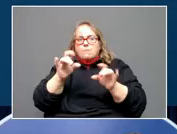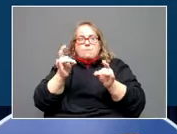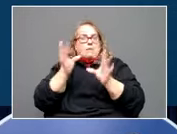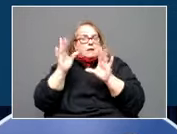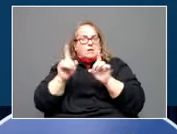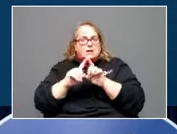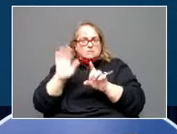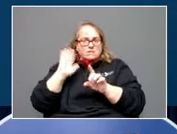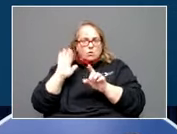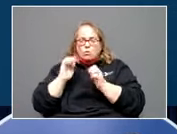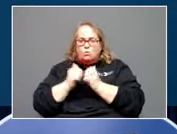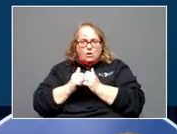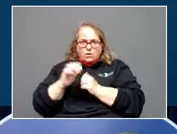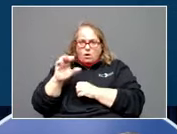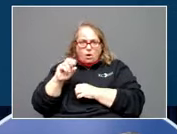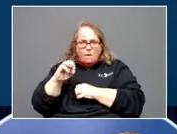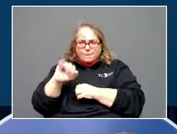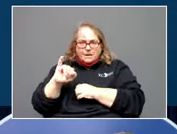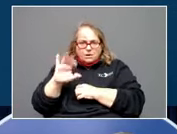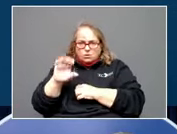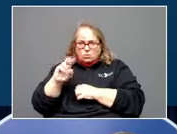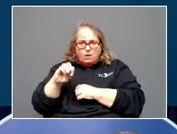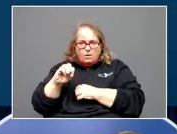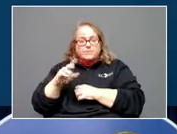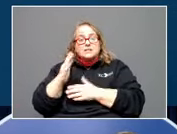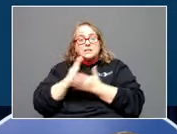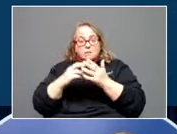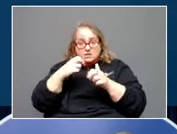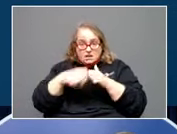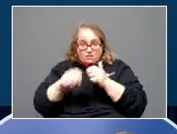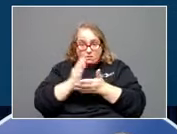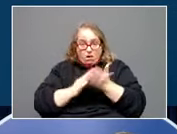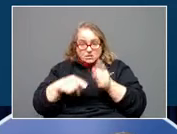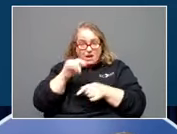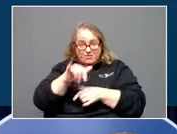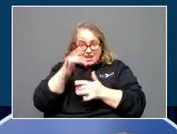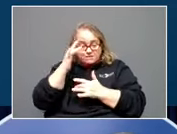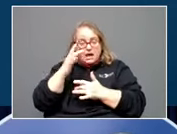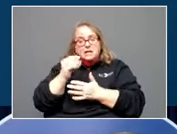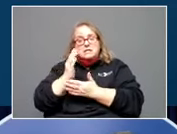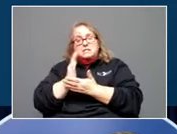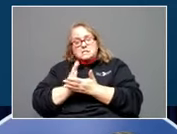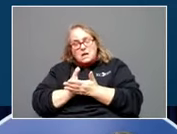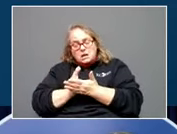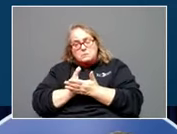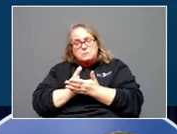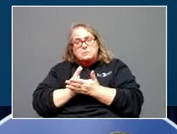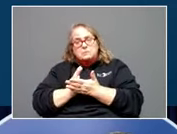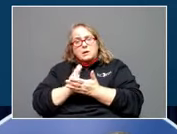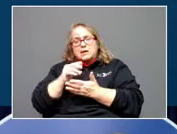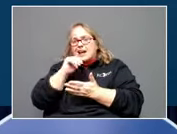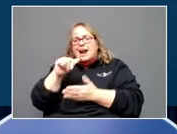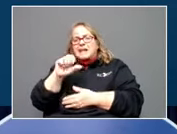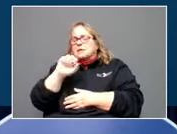Omicron. So, you know, there's some tough parts about that variant. There are some that might be at least not bad